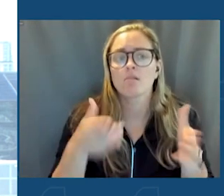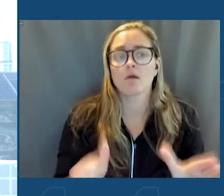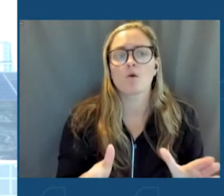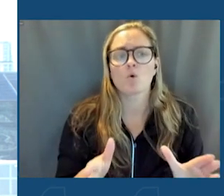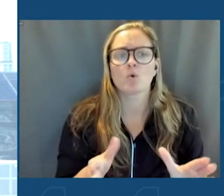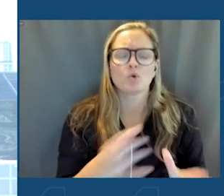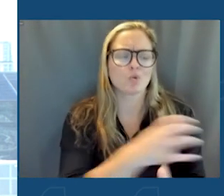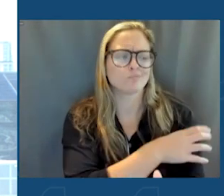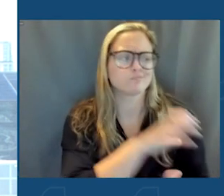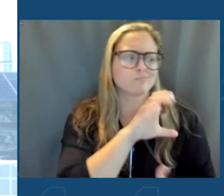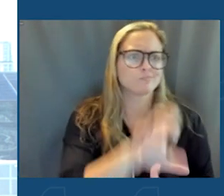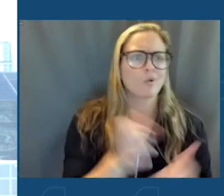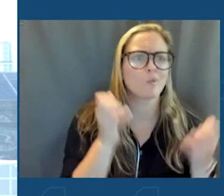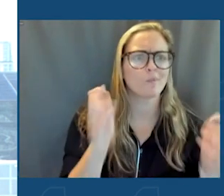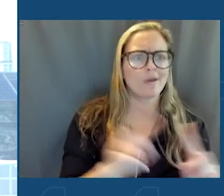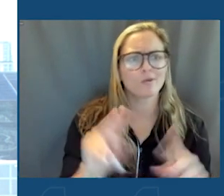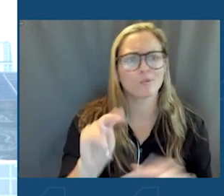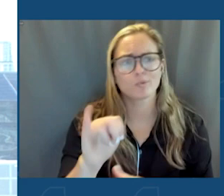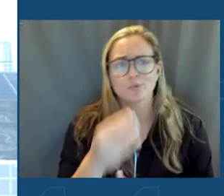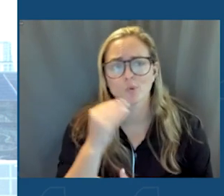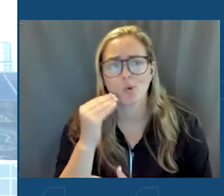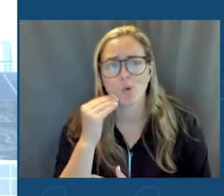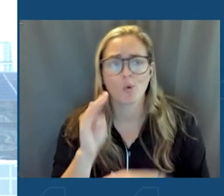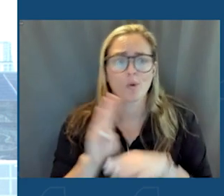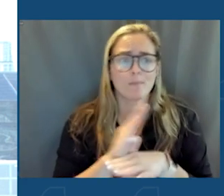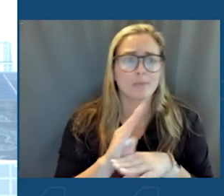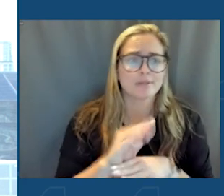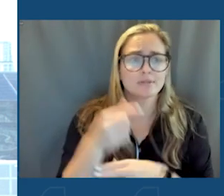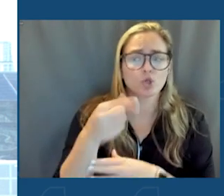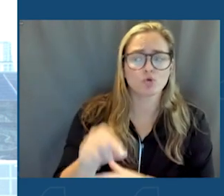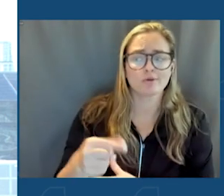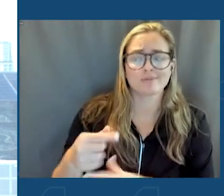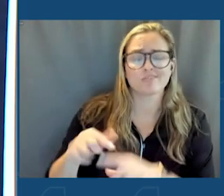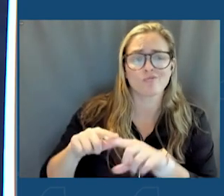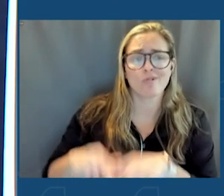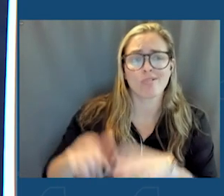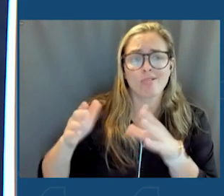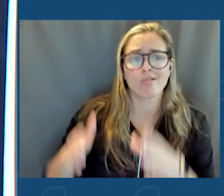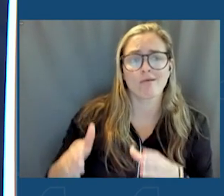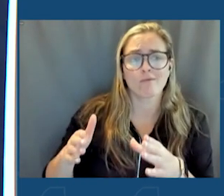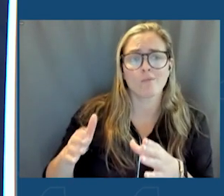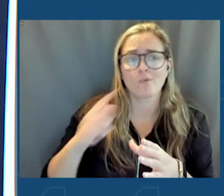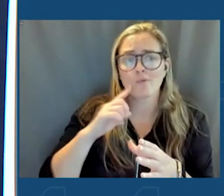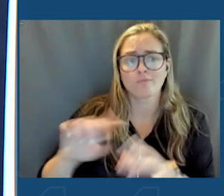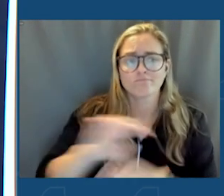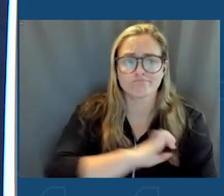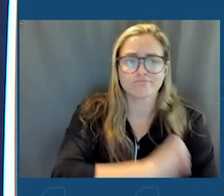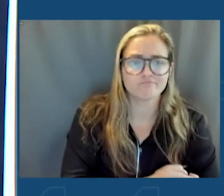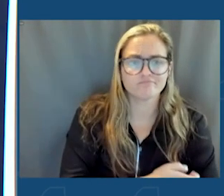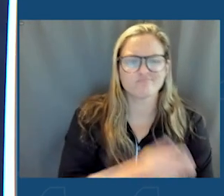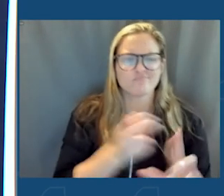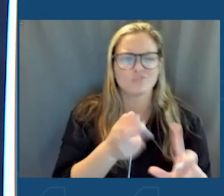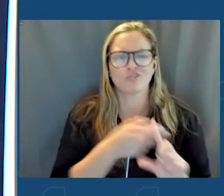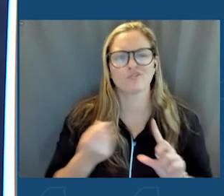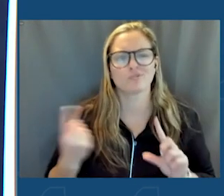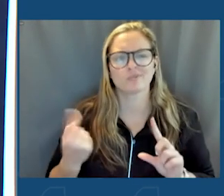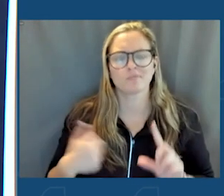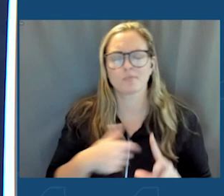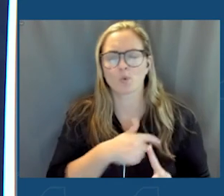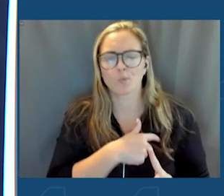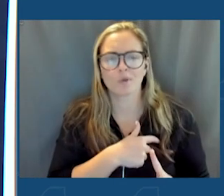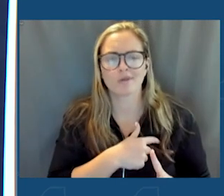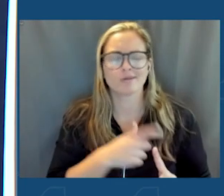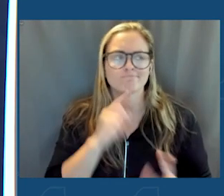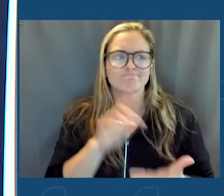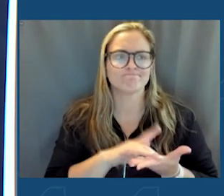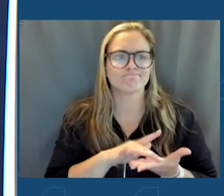Jersey homes and businesses with green and reliable energy derived from something we have all taken for granted